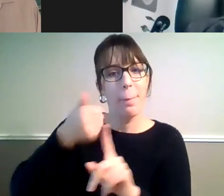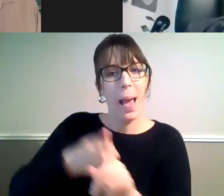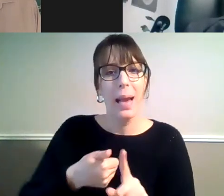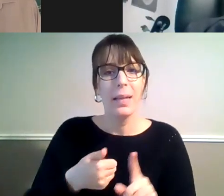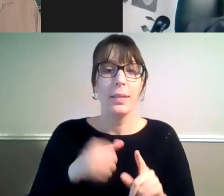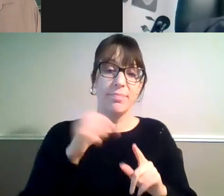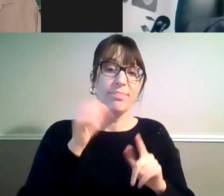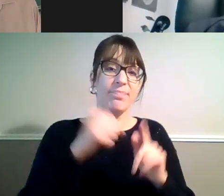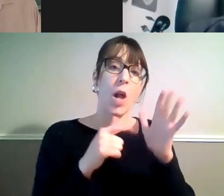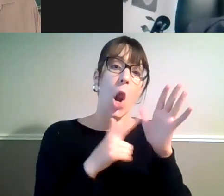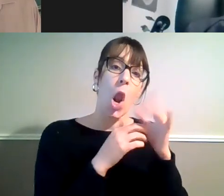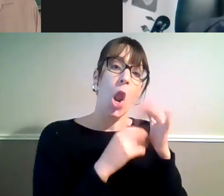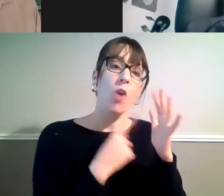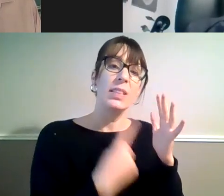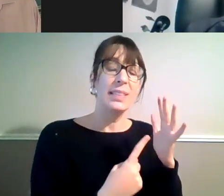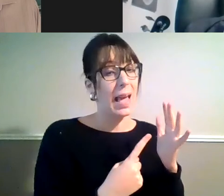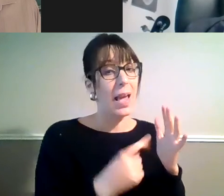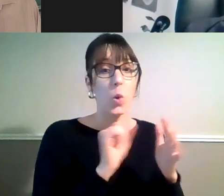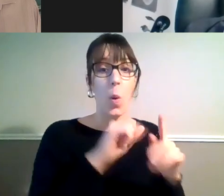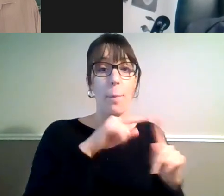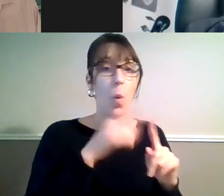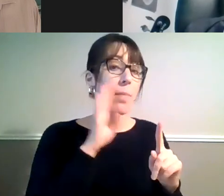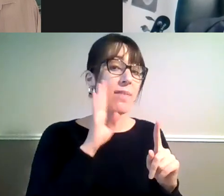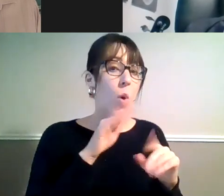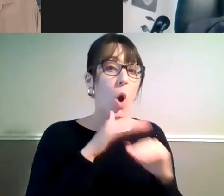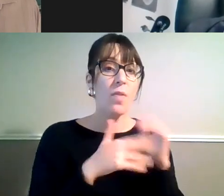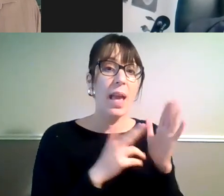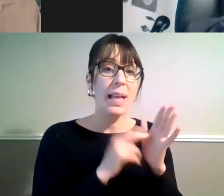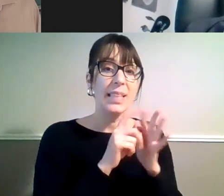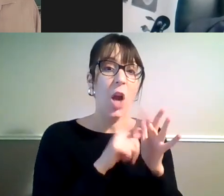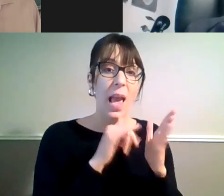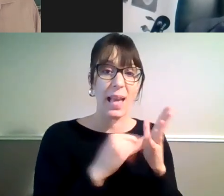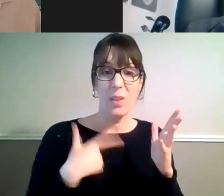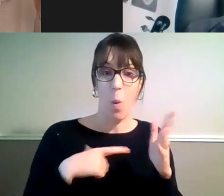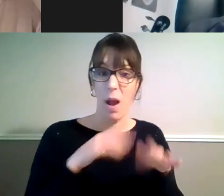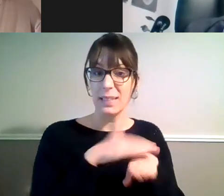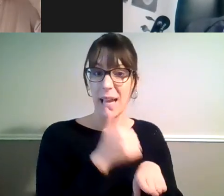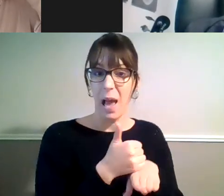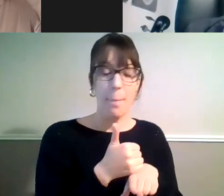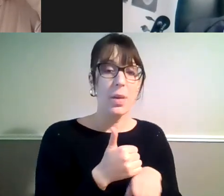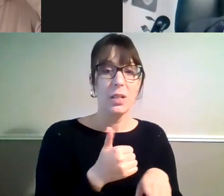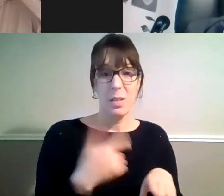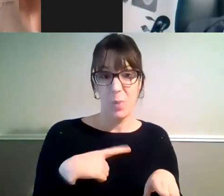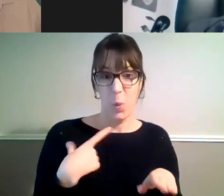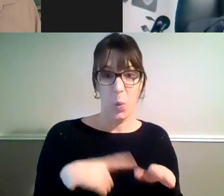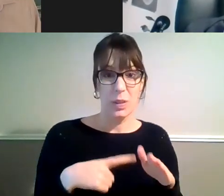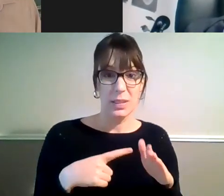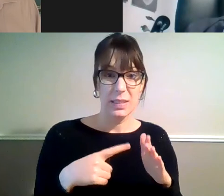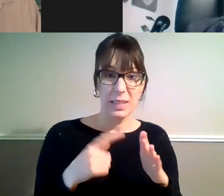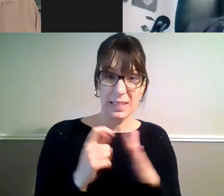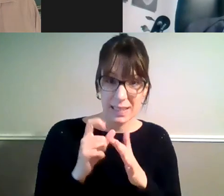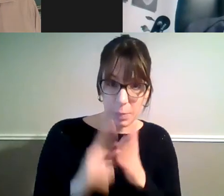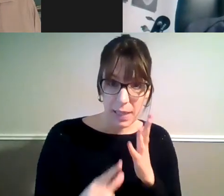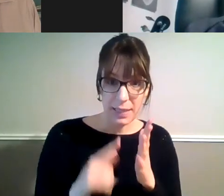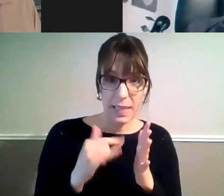National Disability Insurance Scheme. The reason why we have a National Disability Insurance Scheme is because the disability sector joined forces, everyone